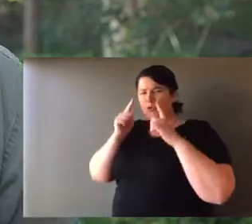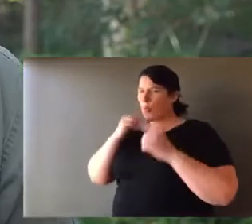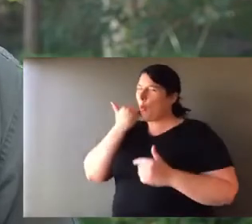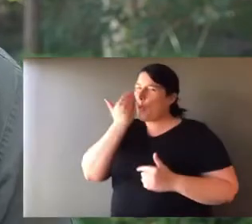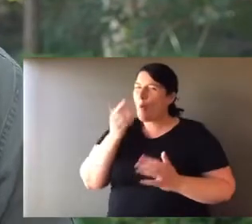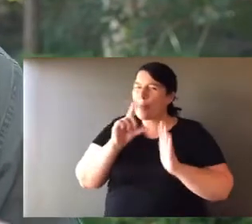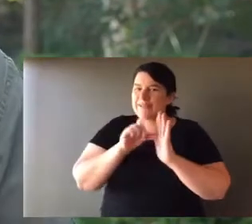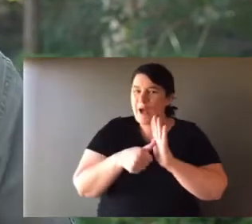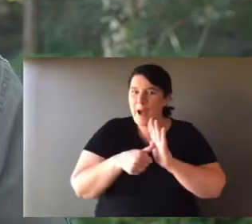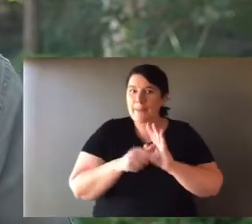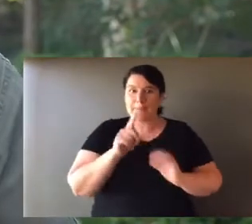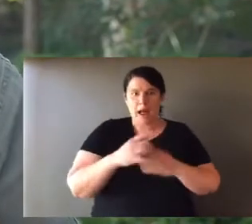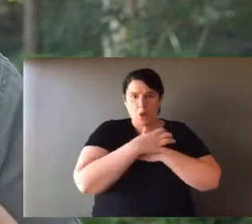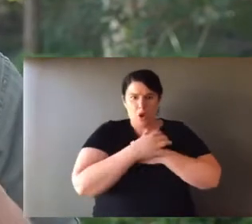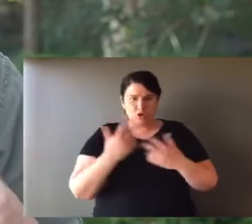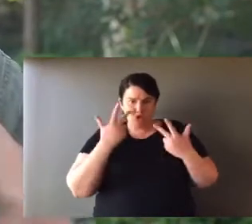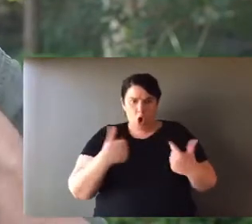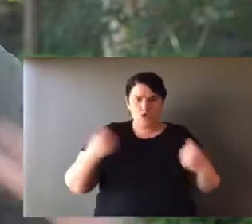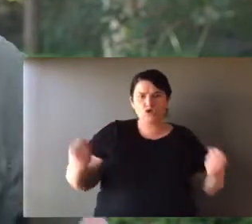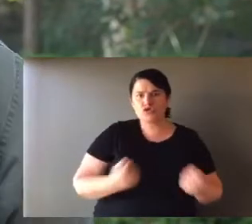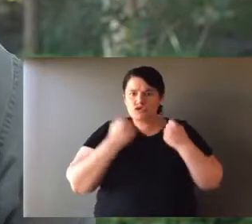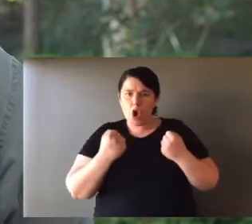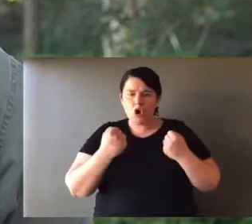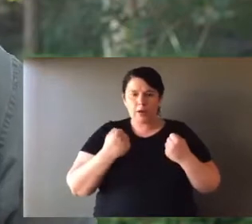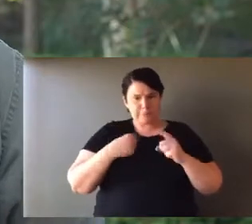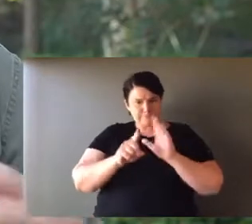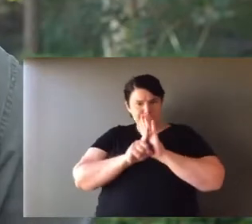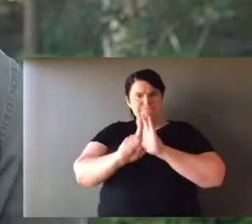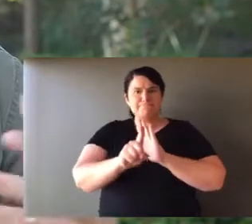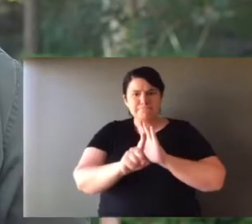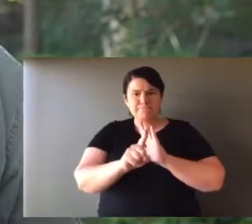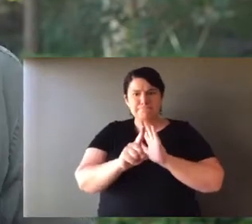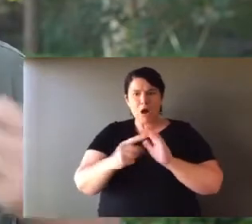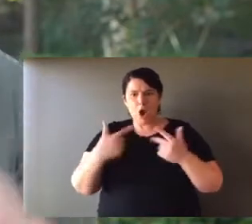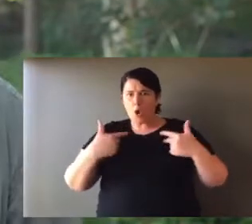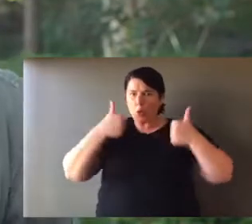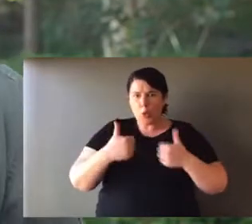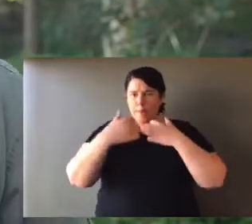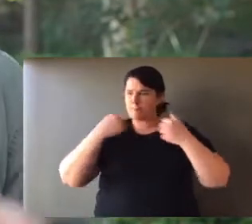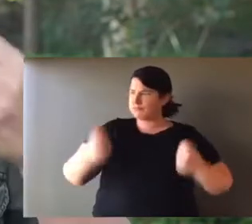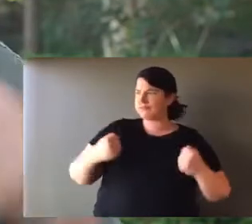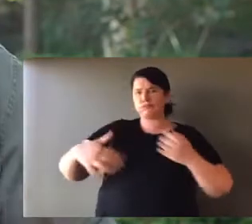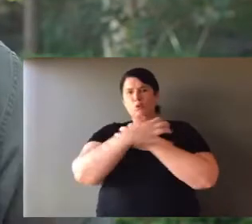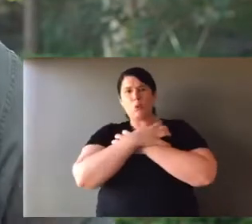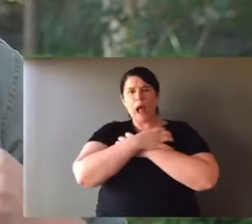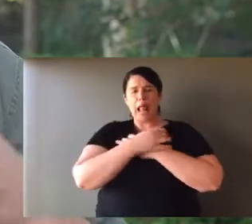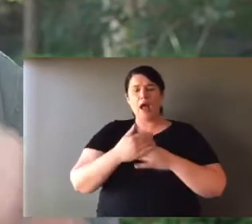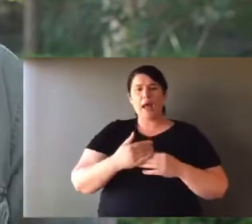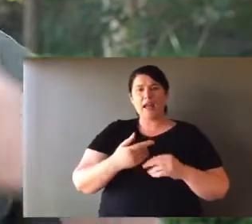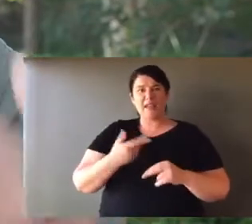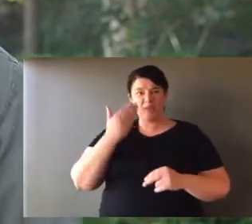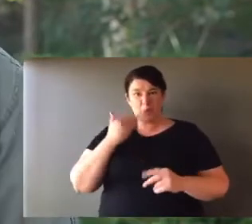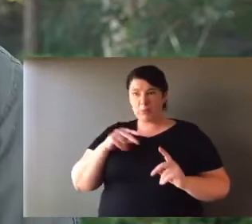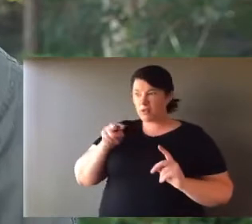but in actual fact, the female is in control all the time. So the male has to come up and be strong, and be bold, and really